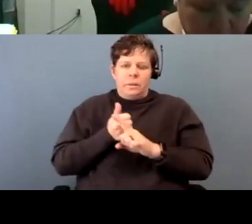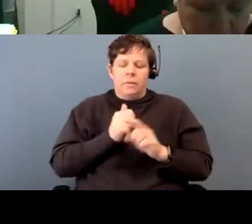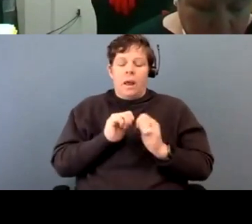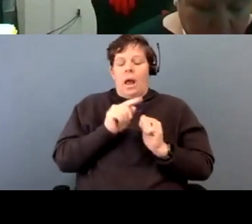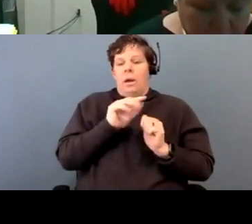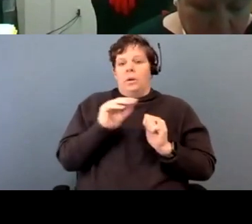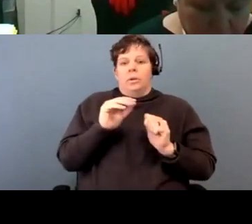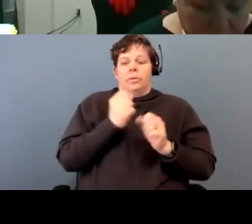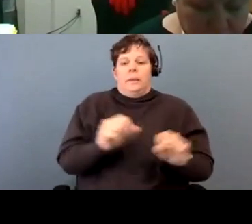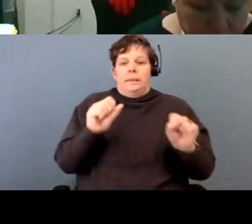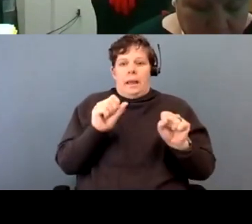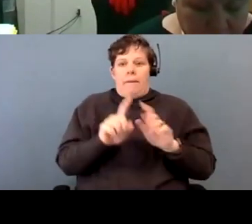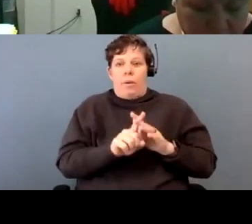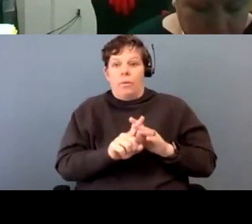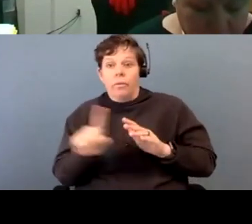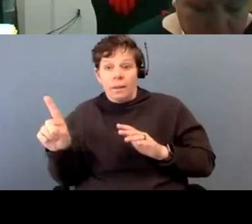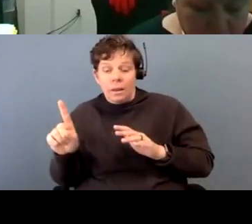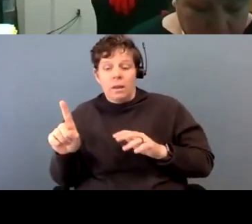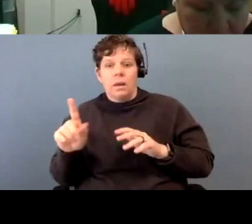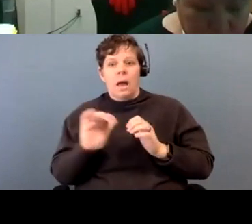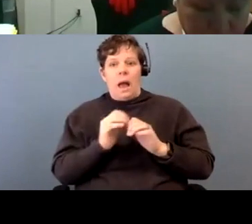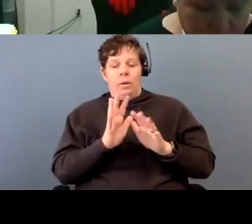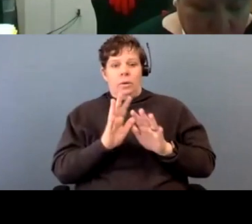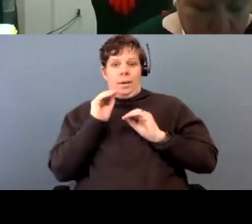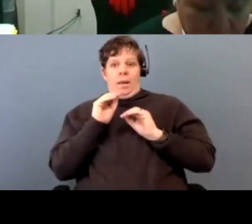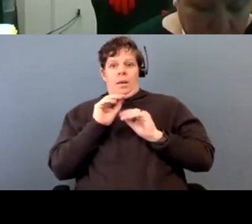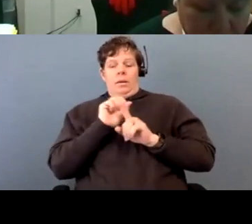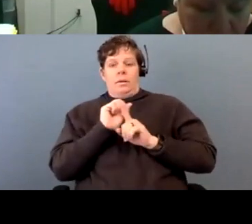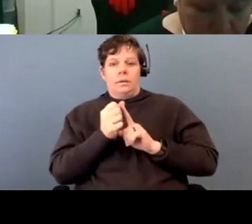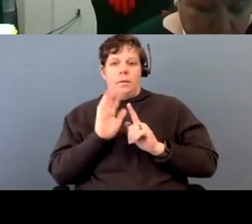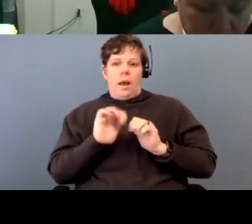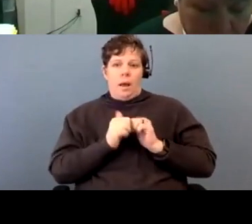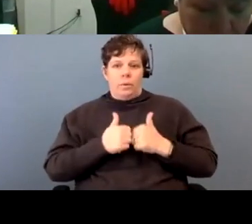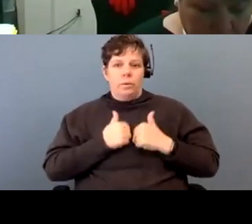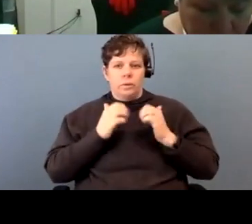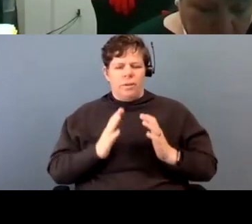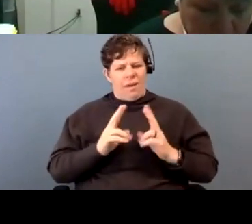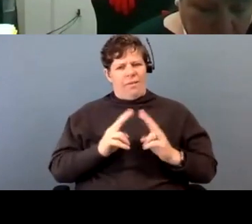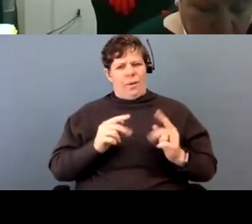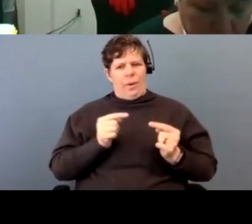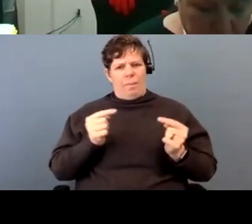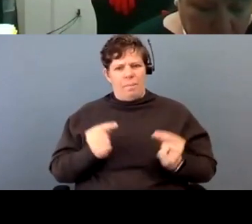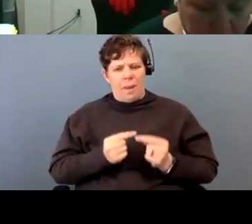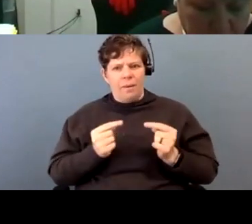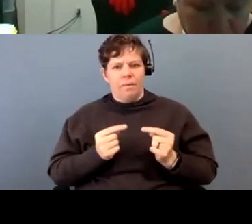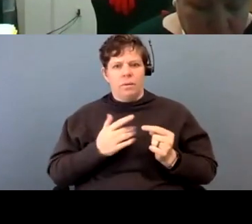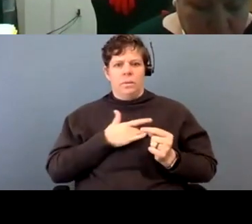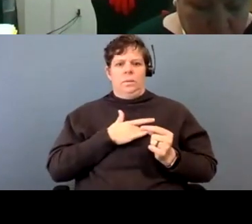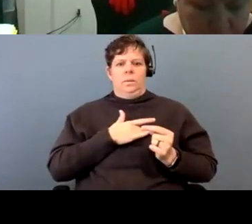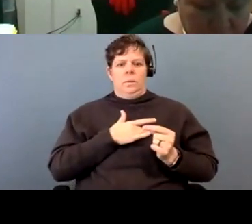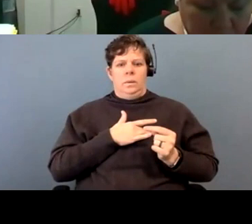safe, how to flee, um, how, you know, how to survive. And that is a really painful thing for me. It's jarring.